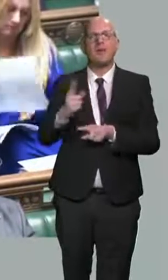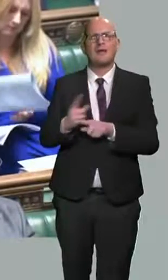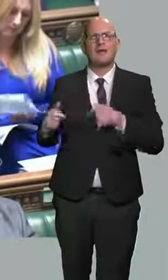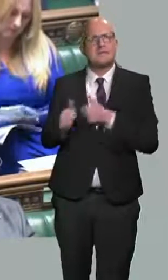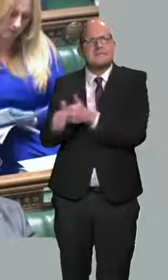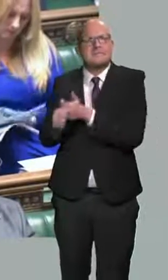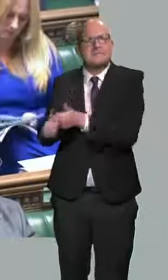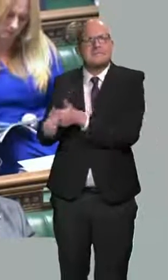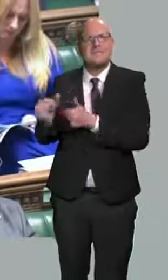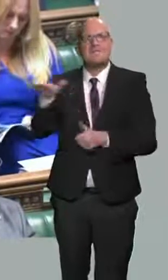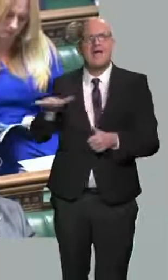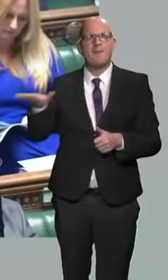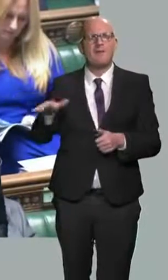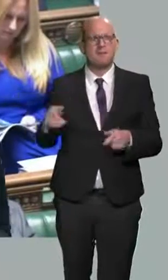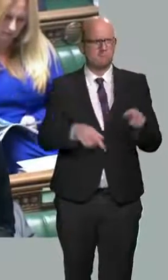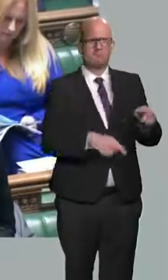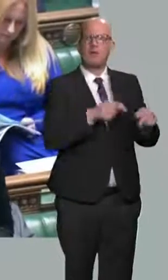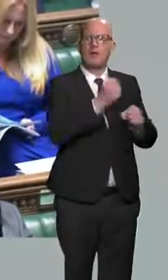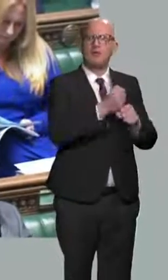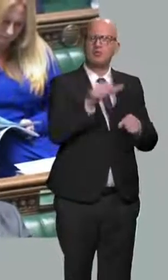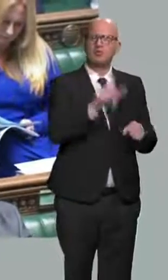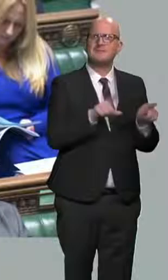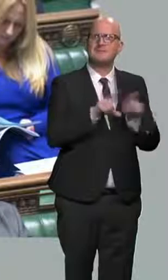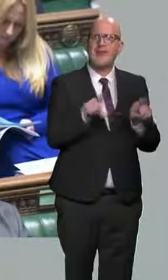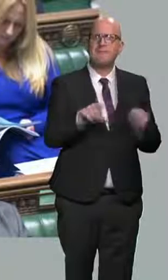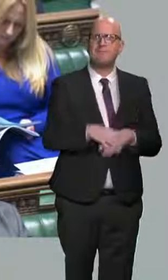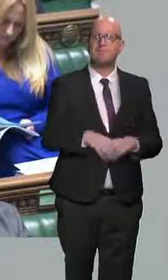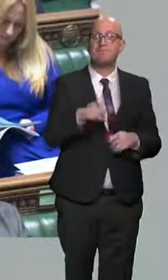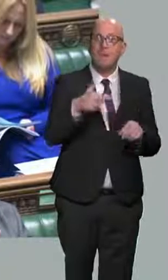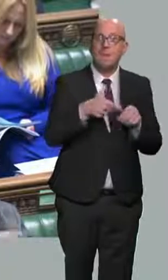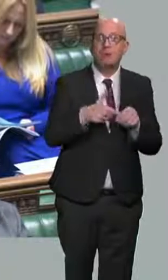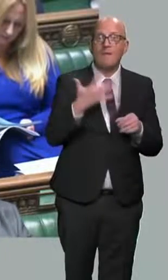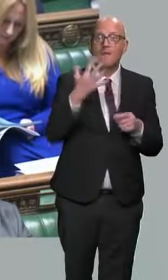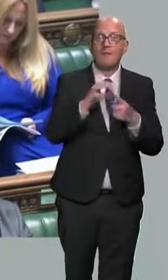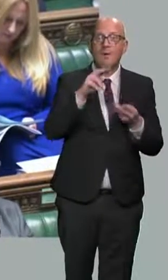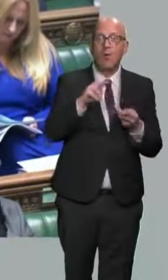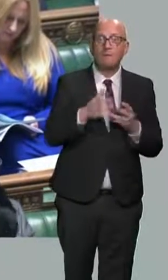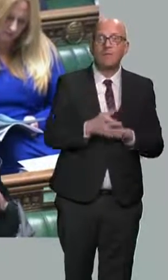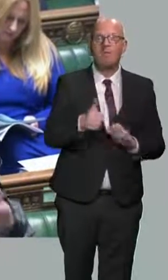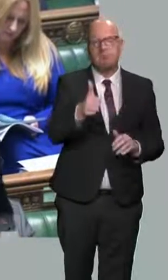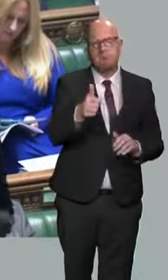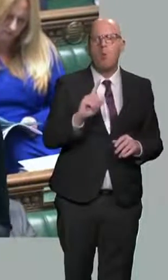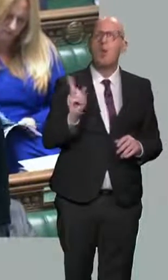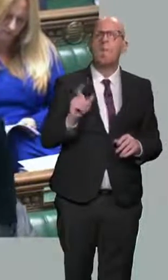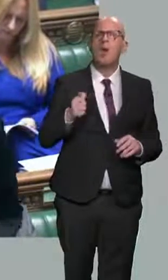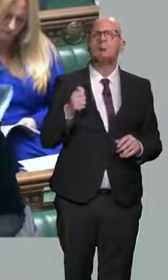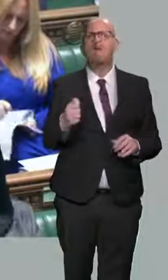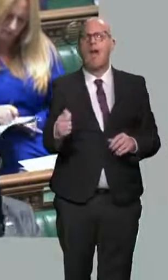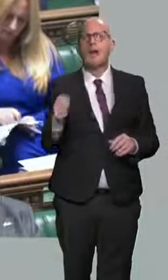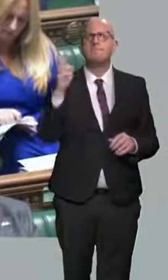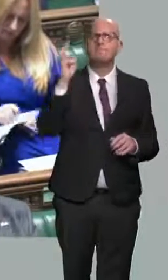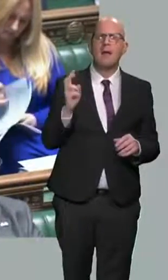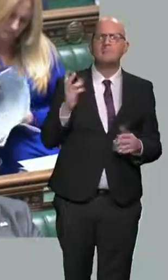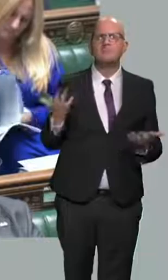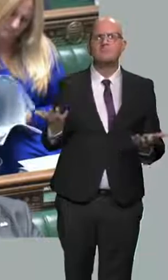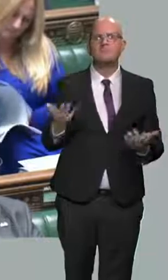doing the same. 5p of fuel is something, but it does not help those who are paying for trains and buses. The Chancellor cut air passenger